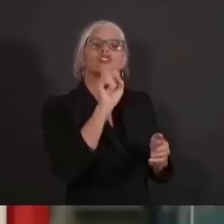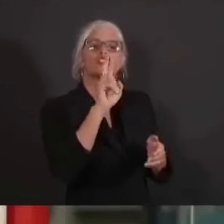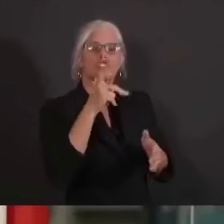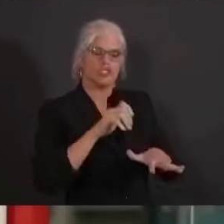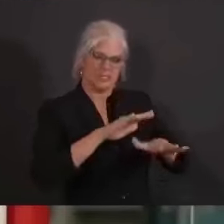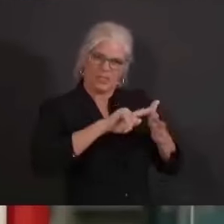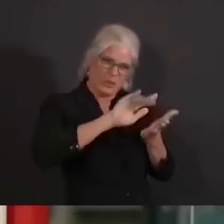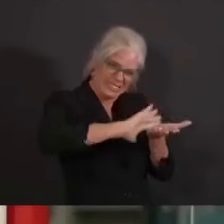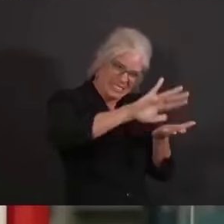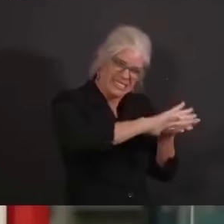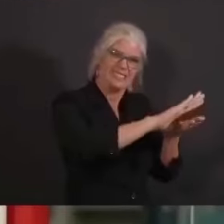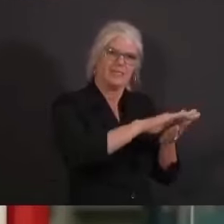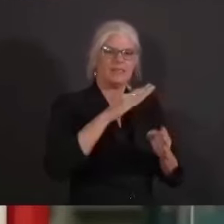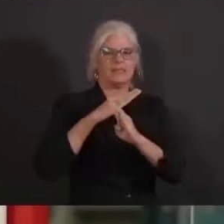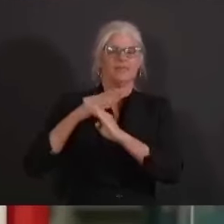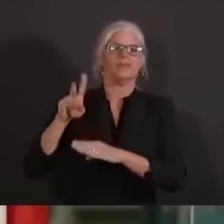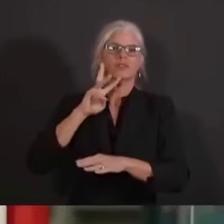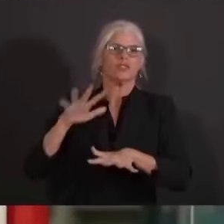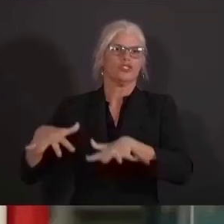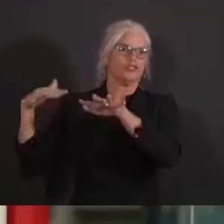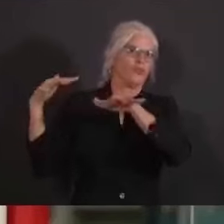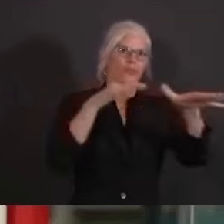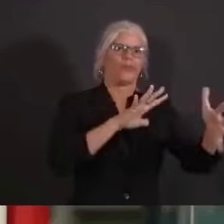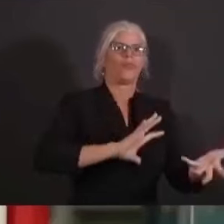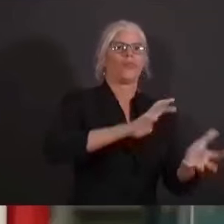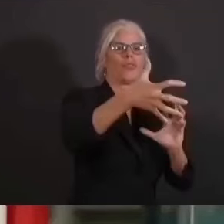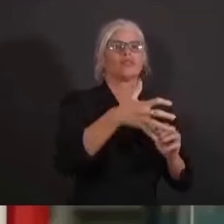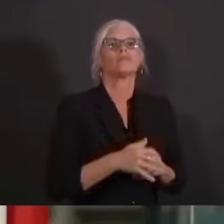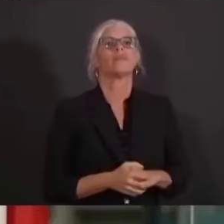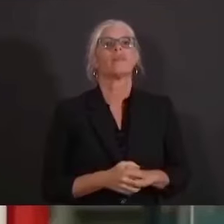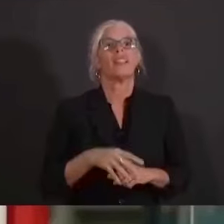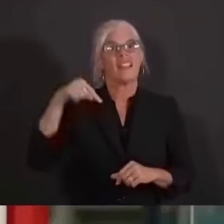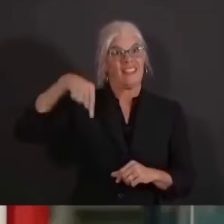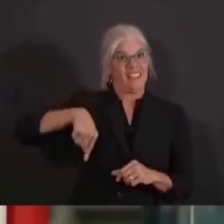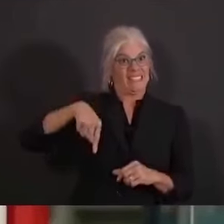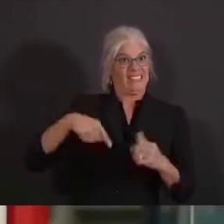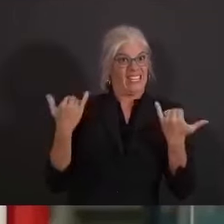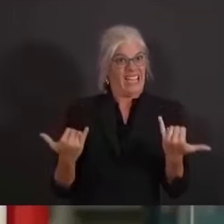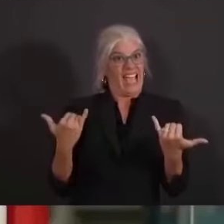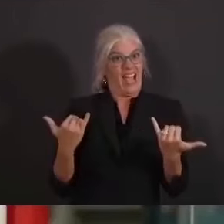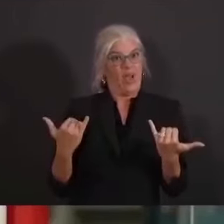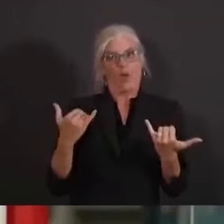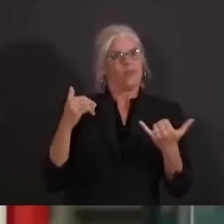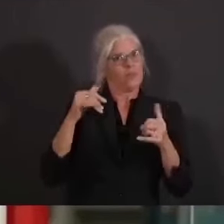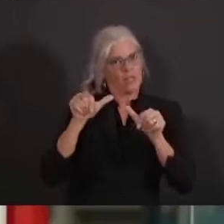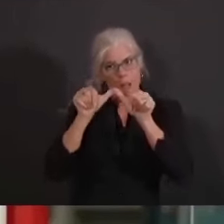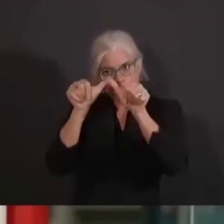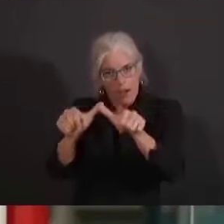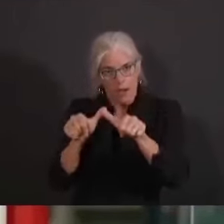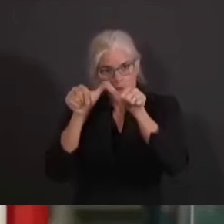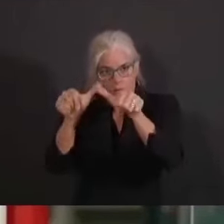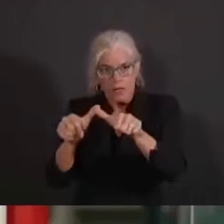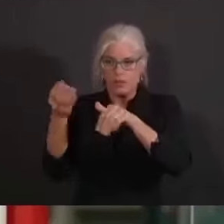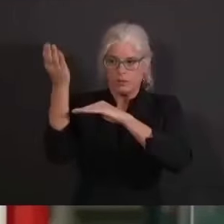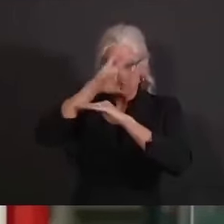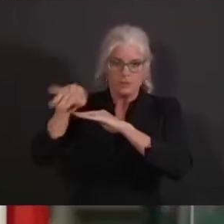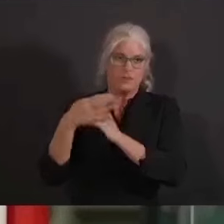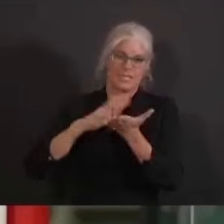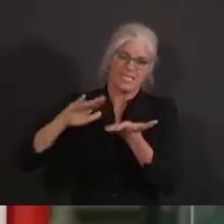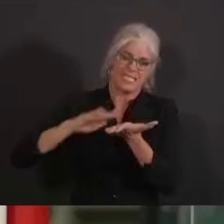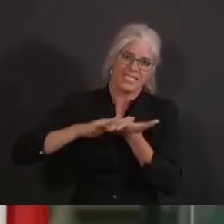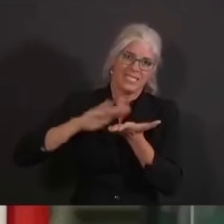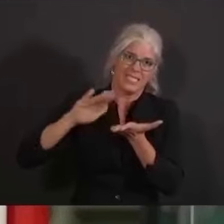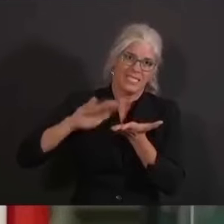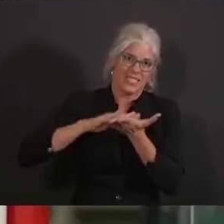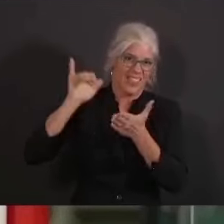this is a 24 7 moment for this debris removal you have a storm and then have one less than two